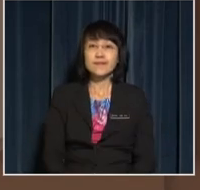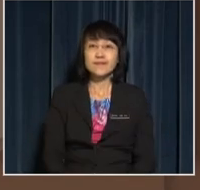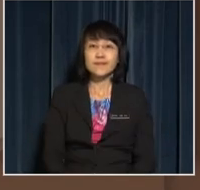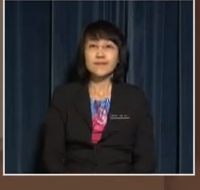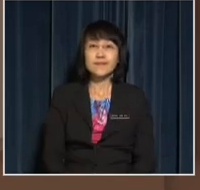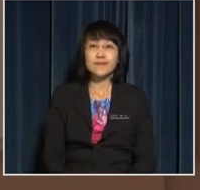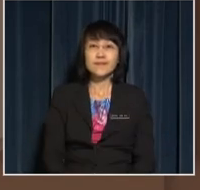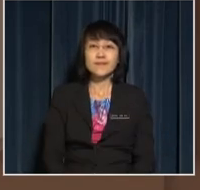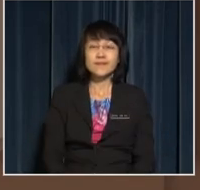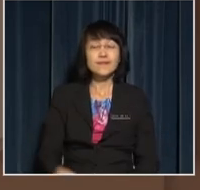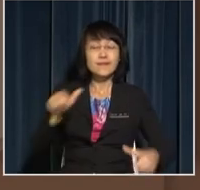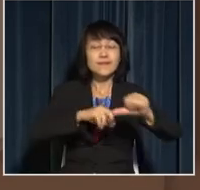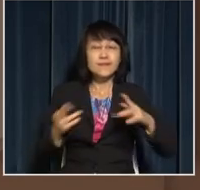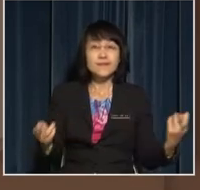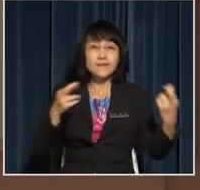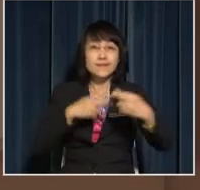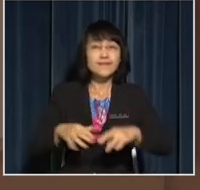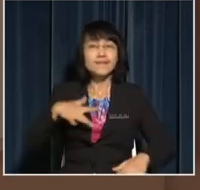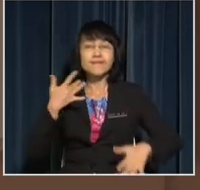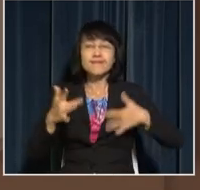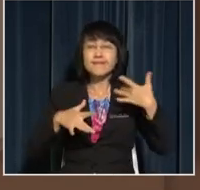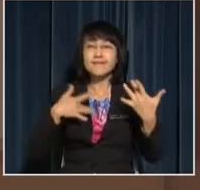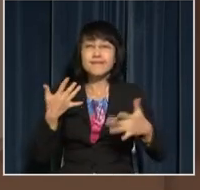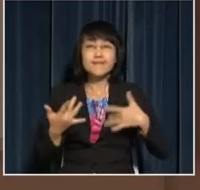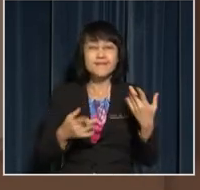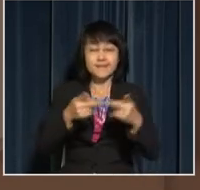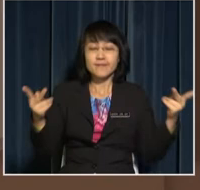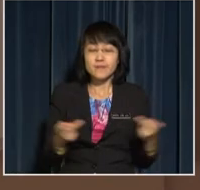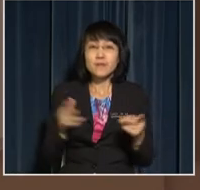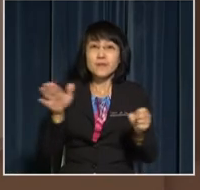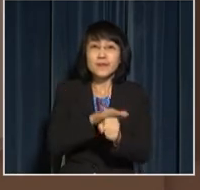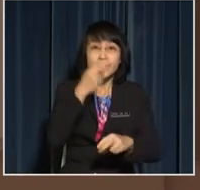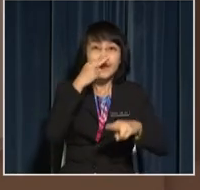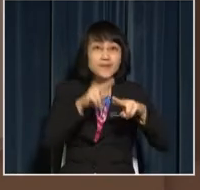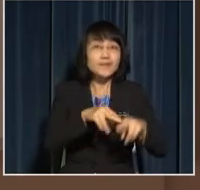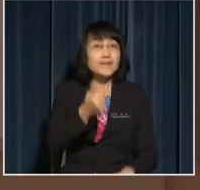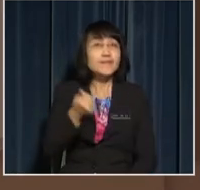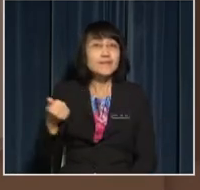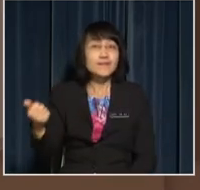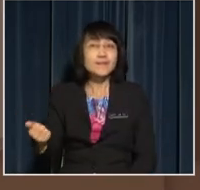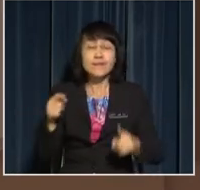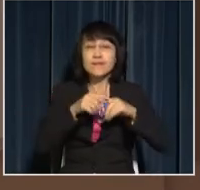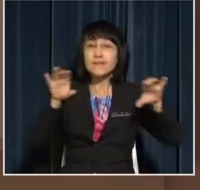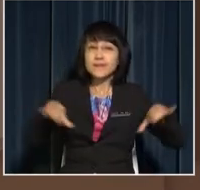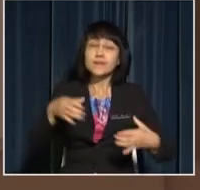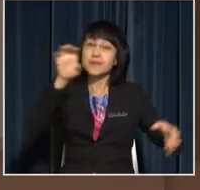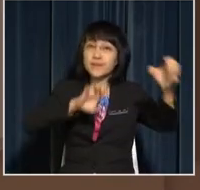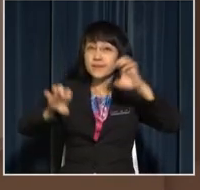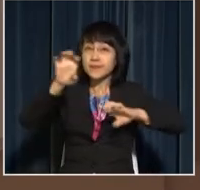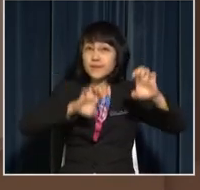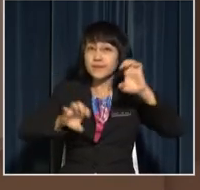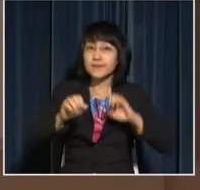A Science Room is an exciting place full of fun apparatus to conduct experiments